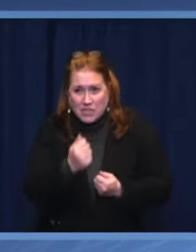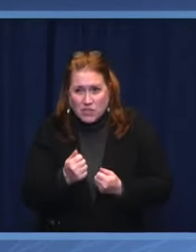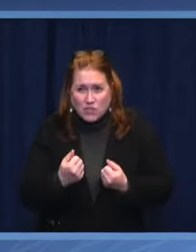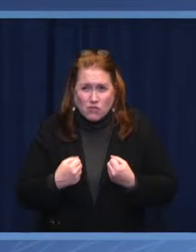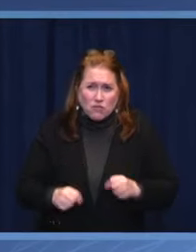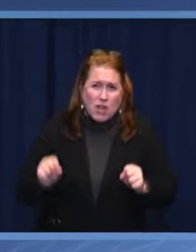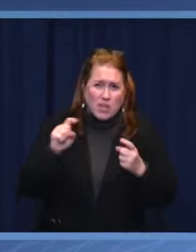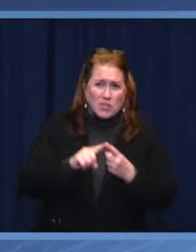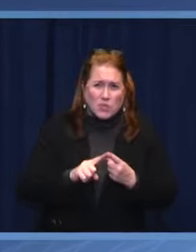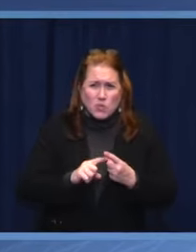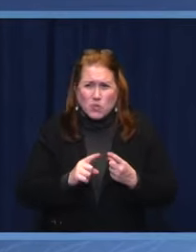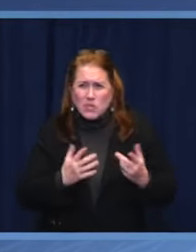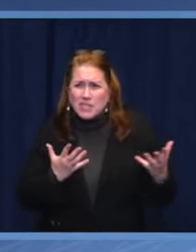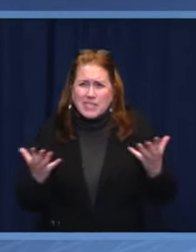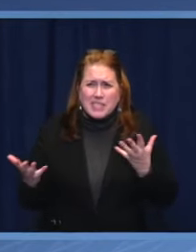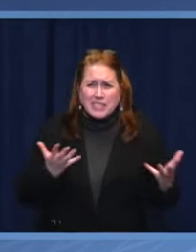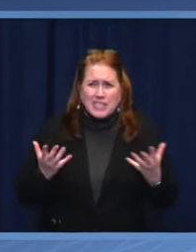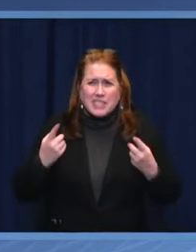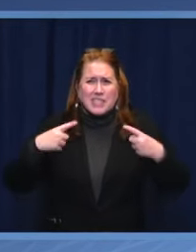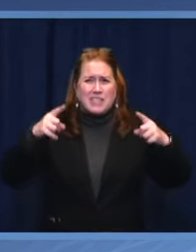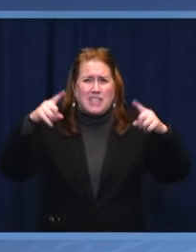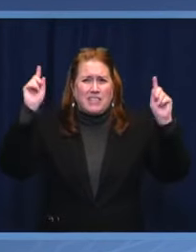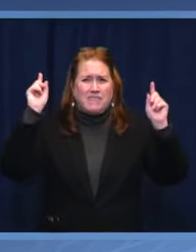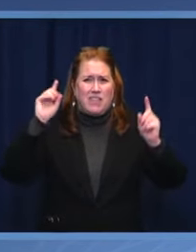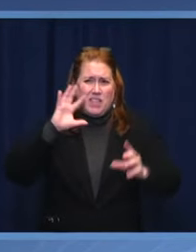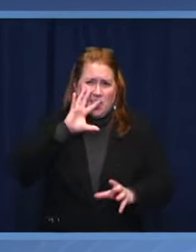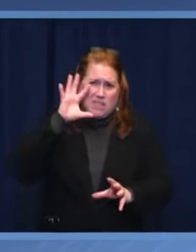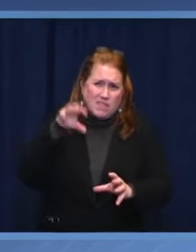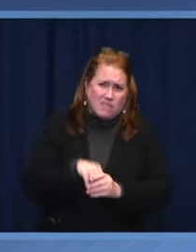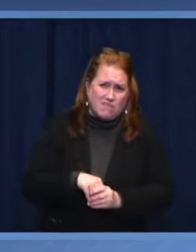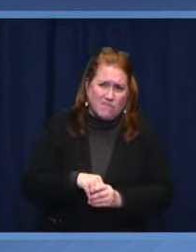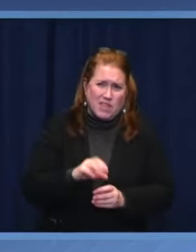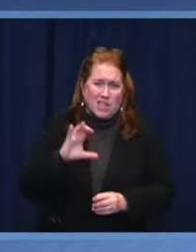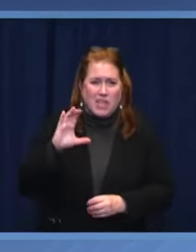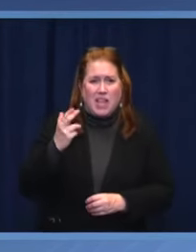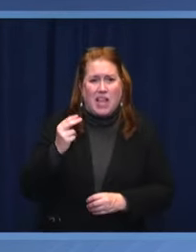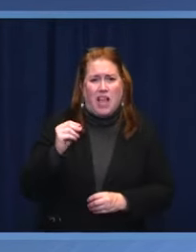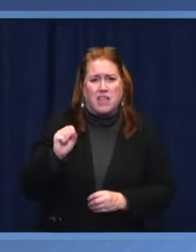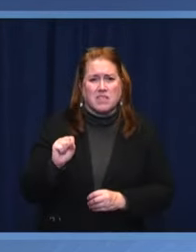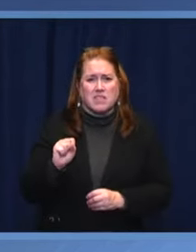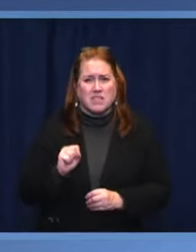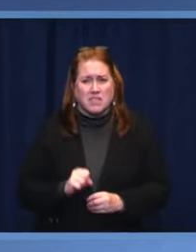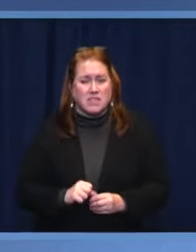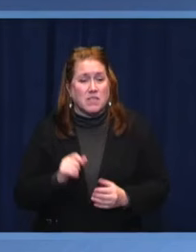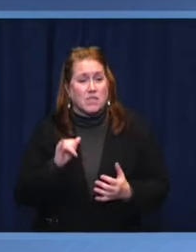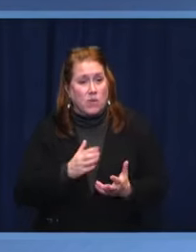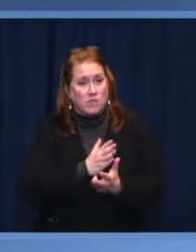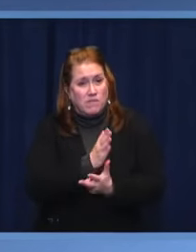chaos, whether These attempts do not leave democracy alone.